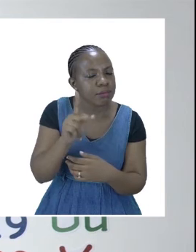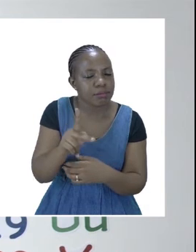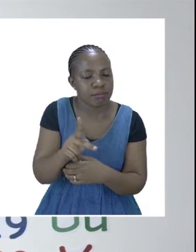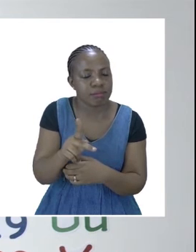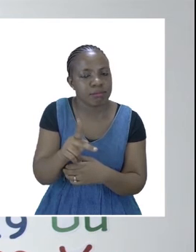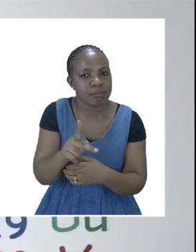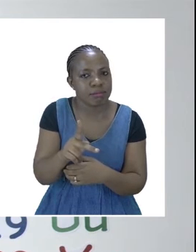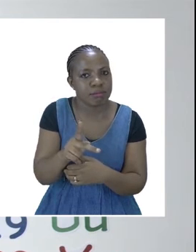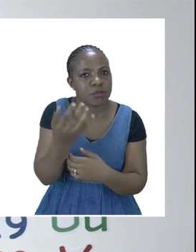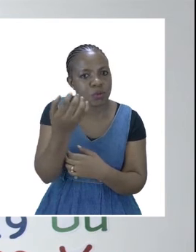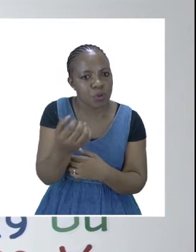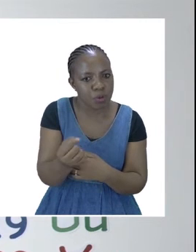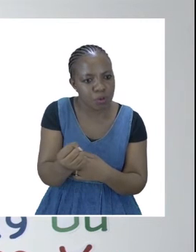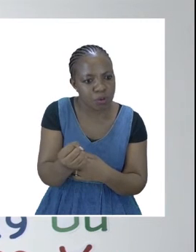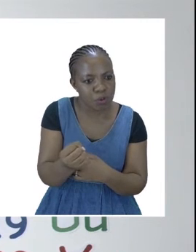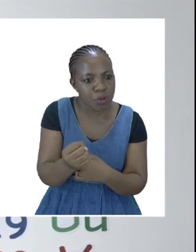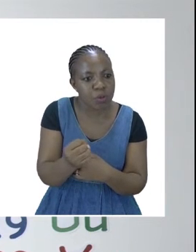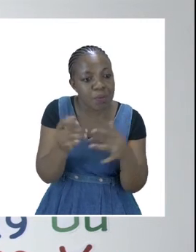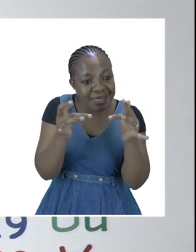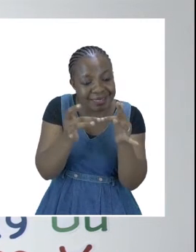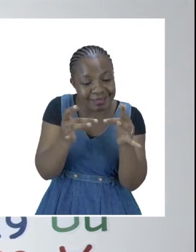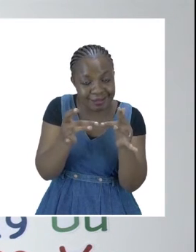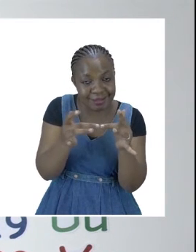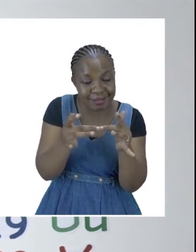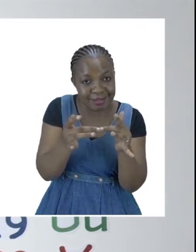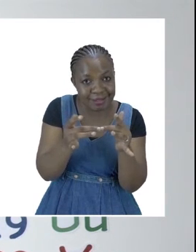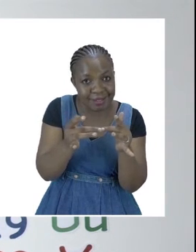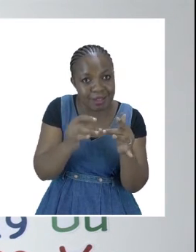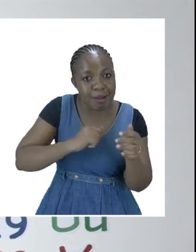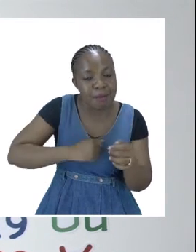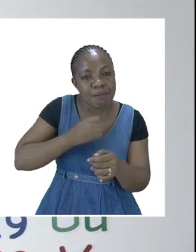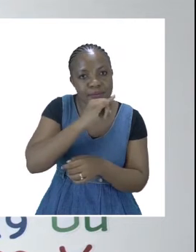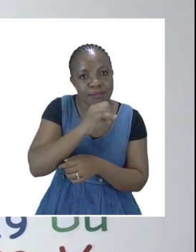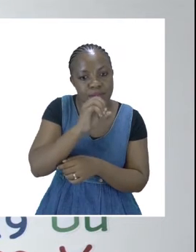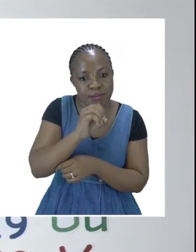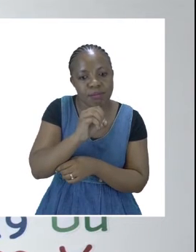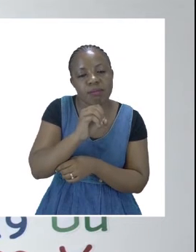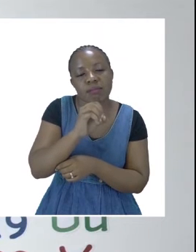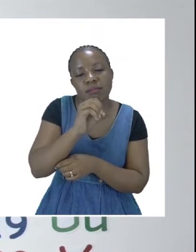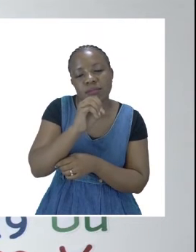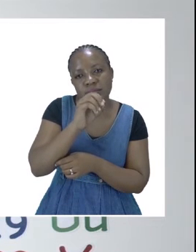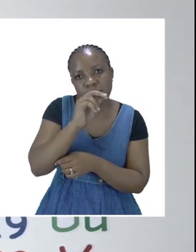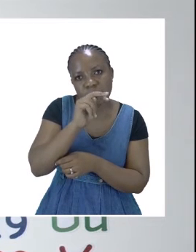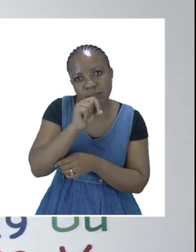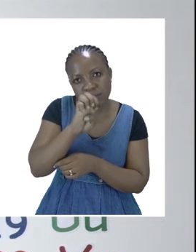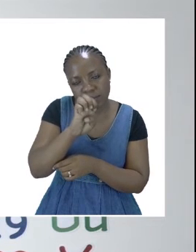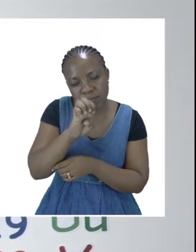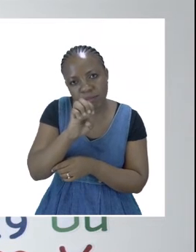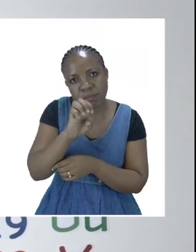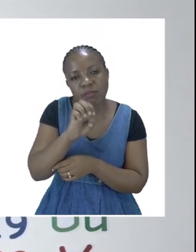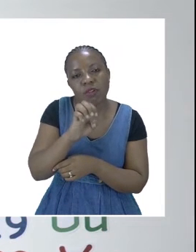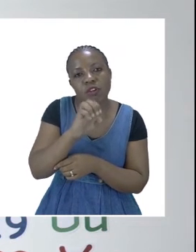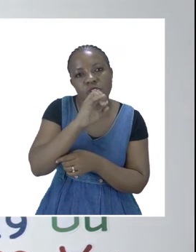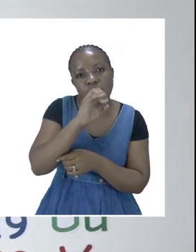are also available on our online platforms. MyZone and Zoshie Facebook pages and